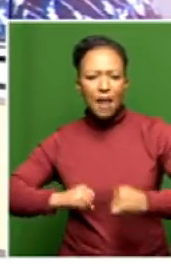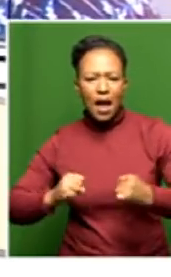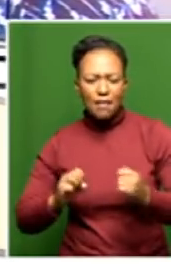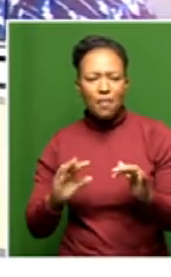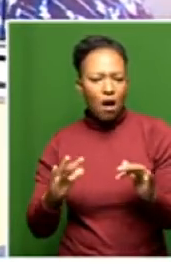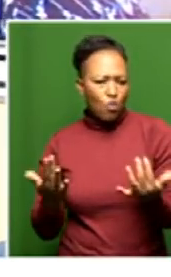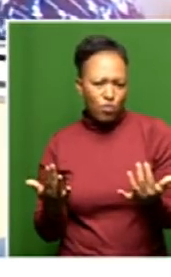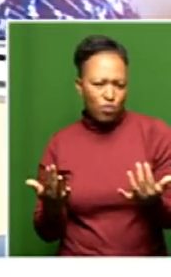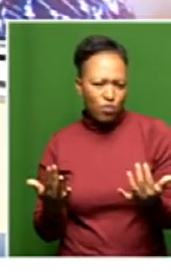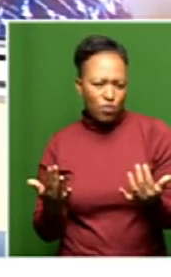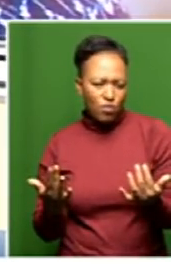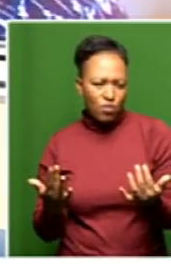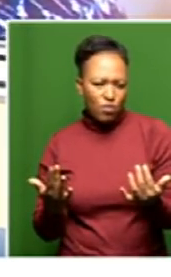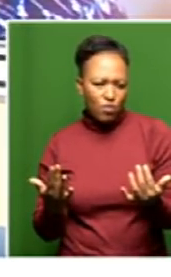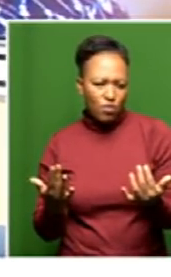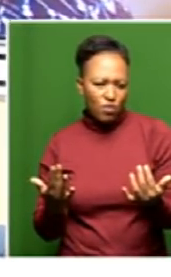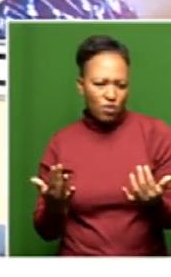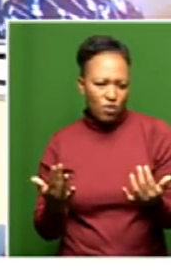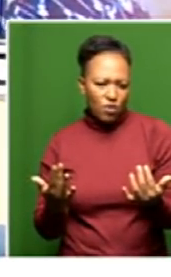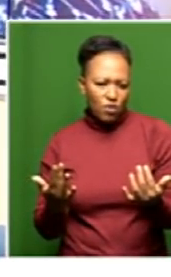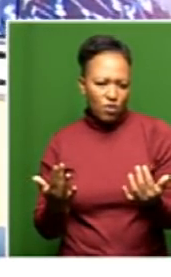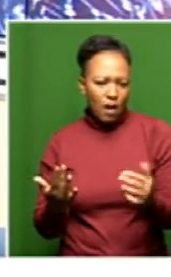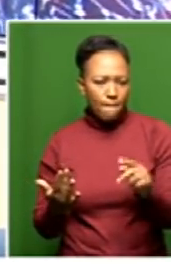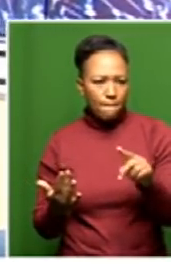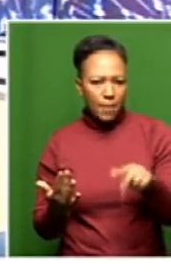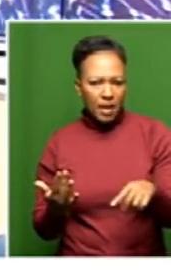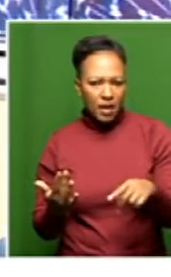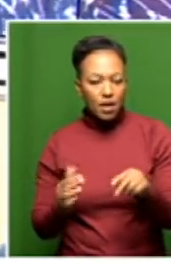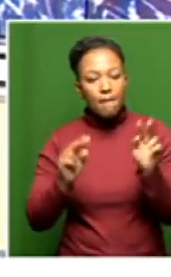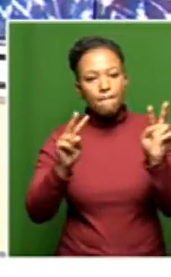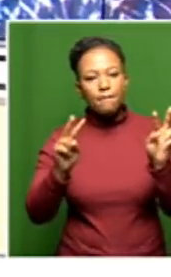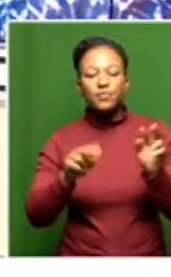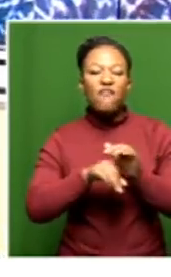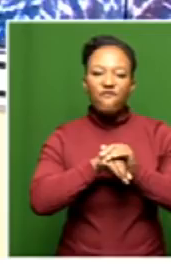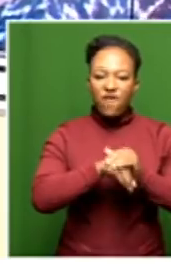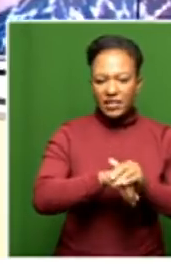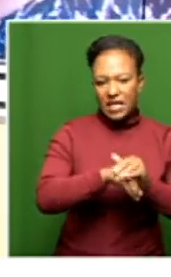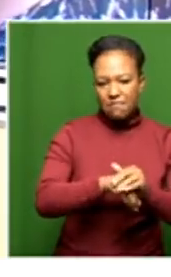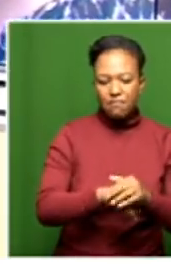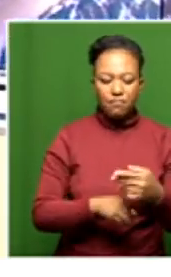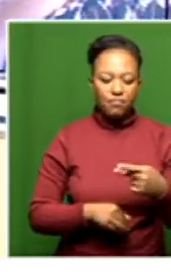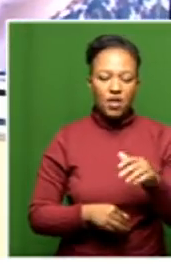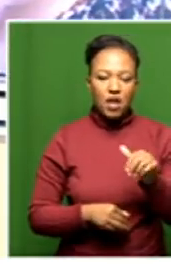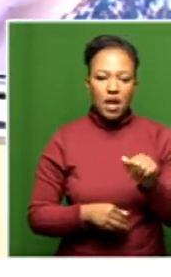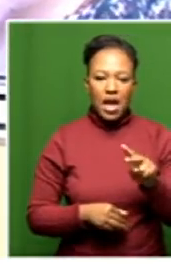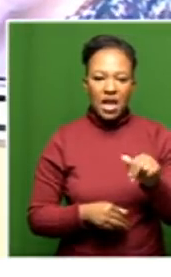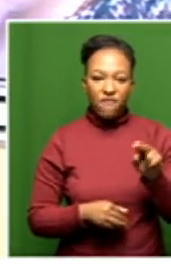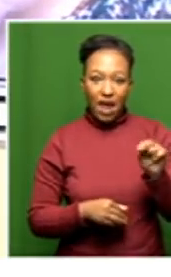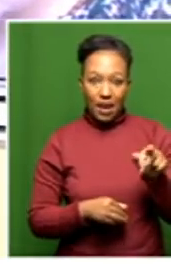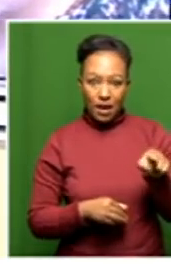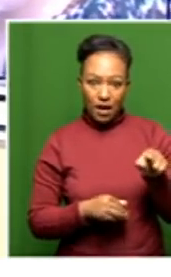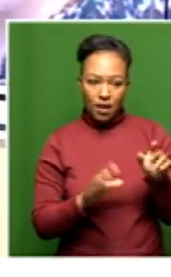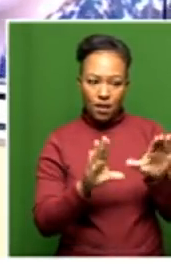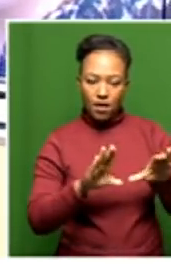with, it's Peacehaven, is it? Friendshiphaven. Friendshiphaven. On what basis did the